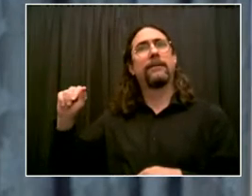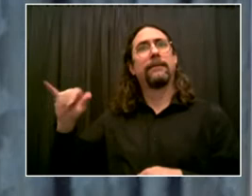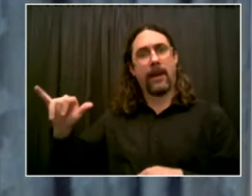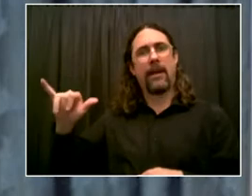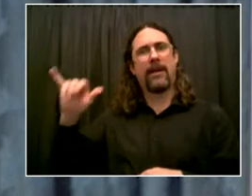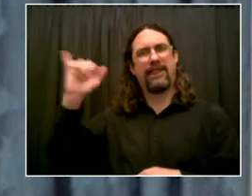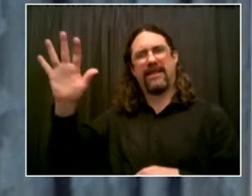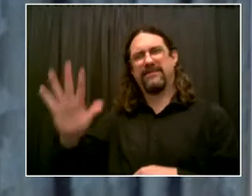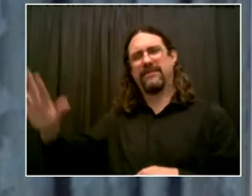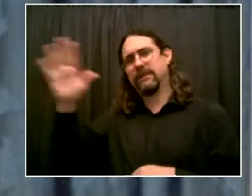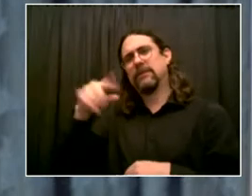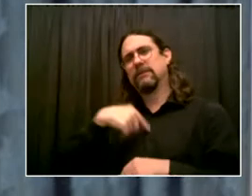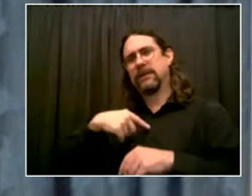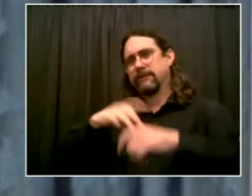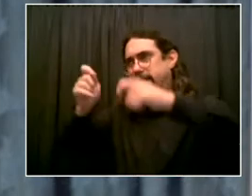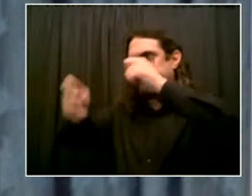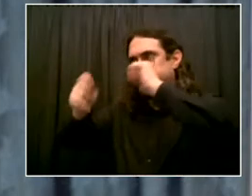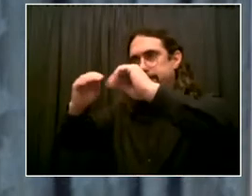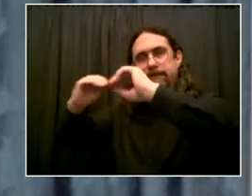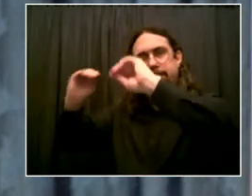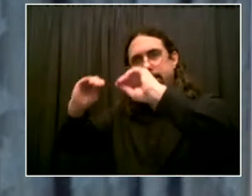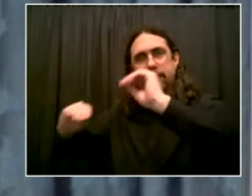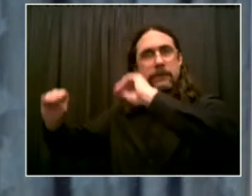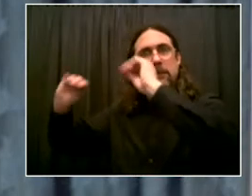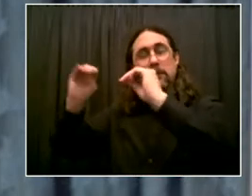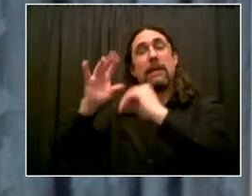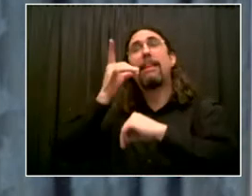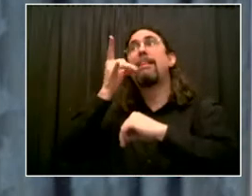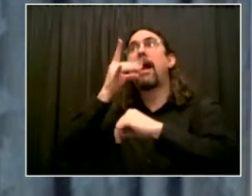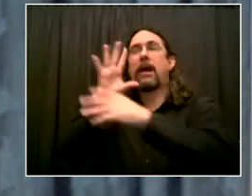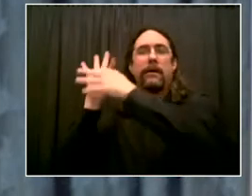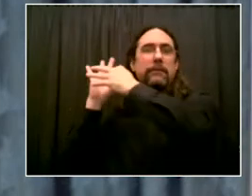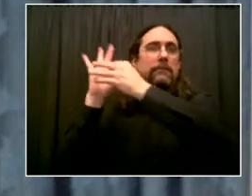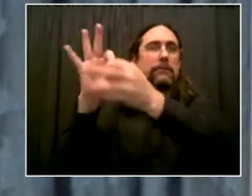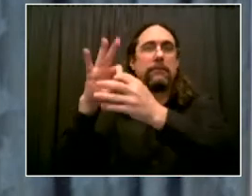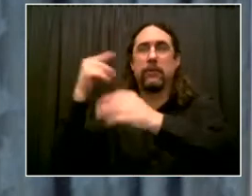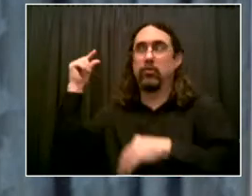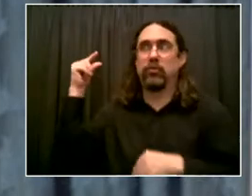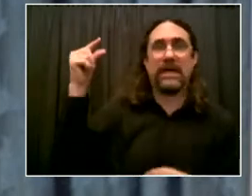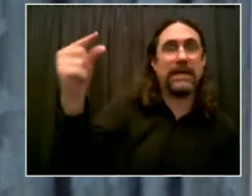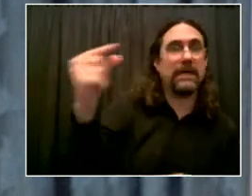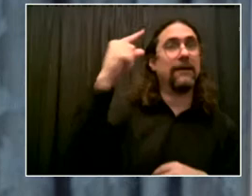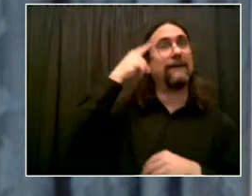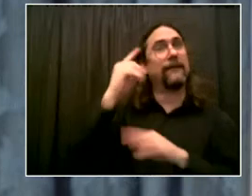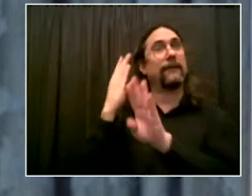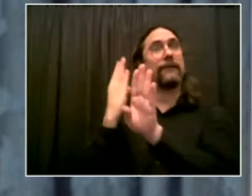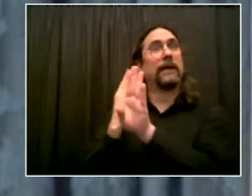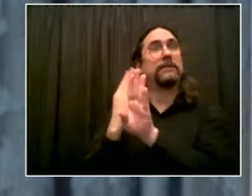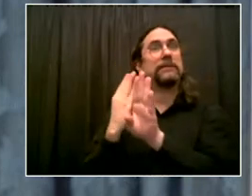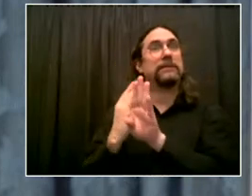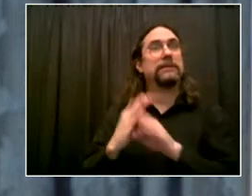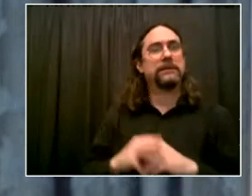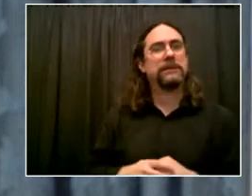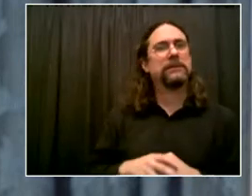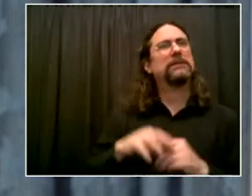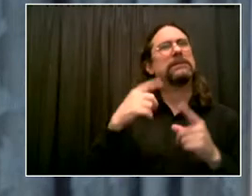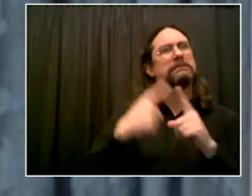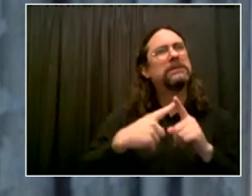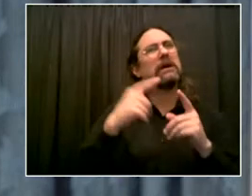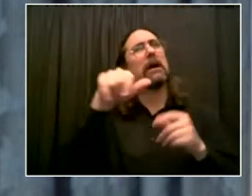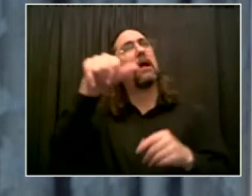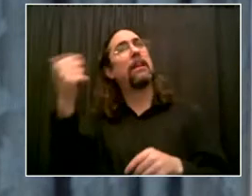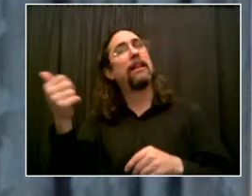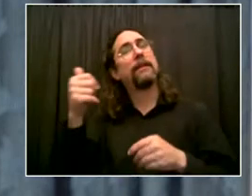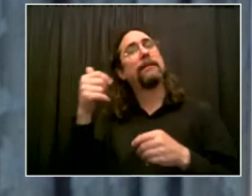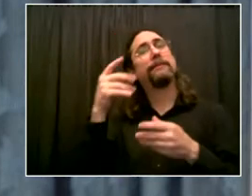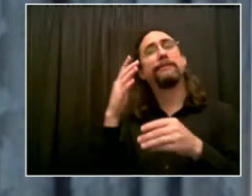pedestrian safety measures, clearer signage. These include projects on First and Second Avenues, Battery Place and Avenues A